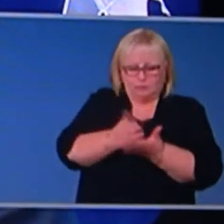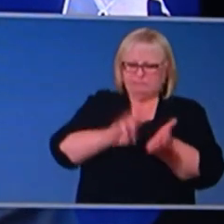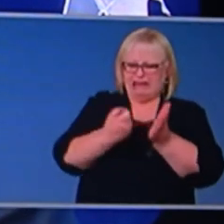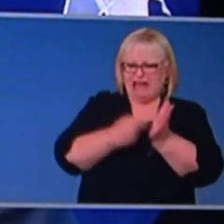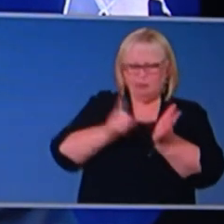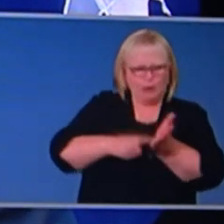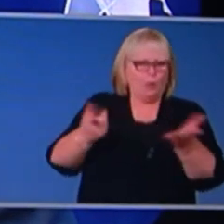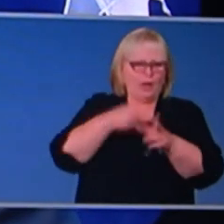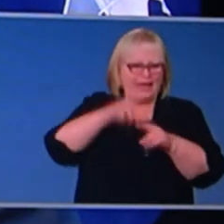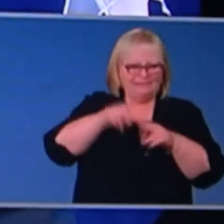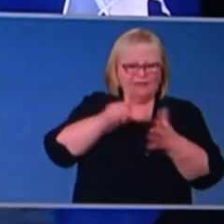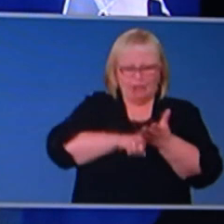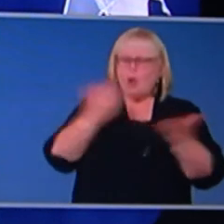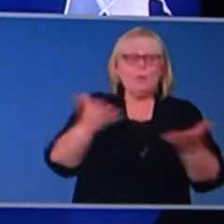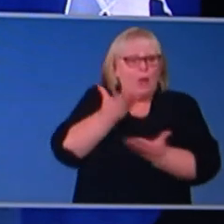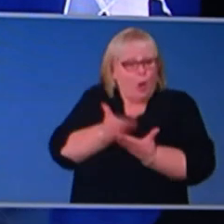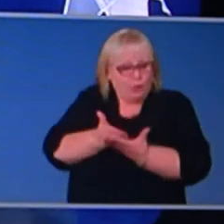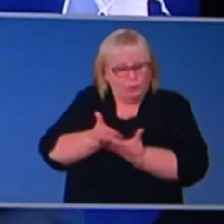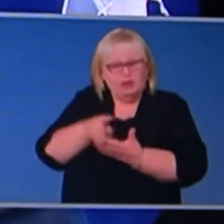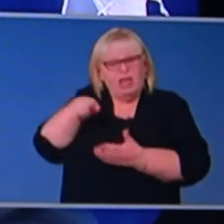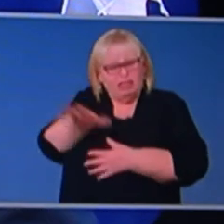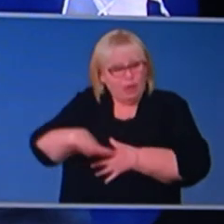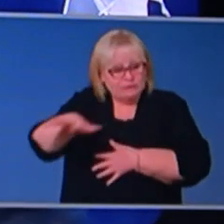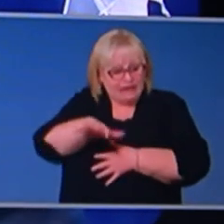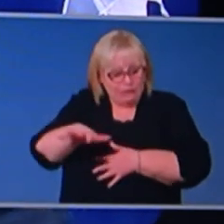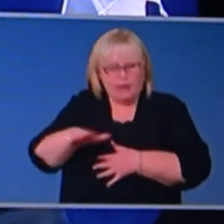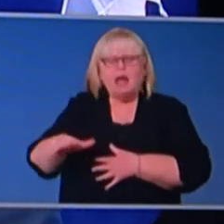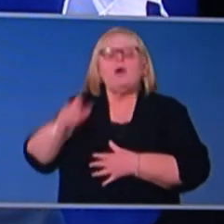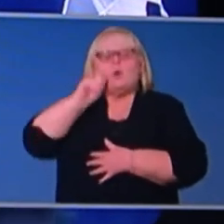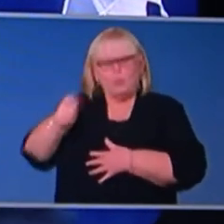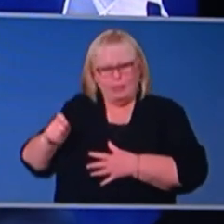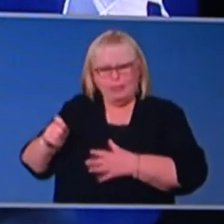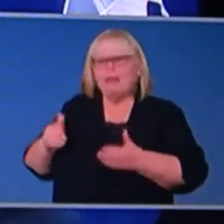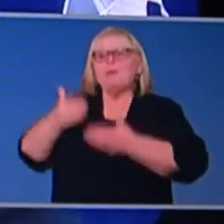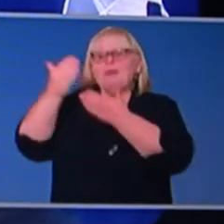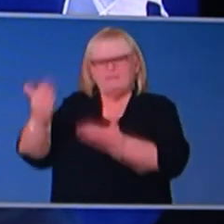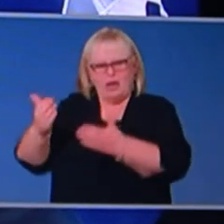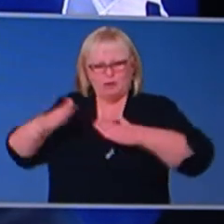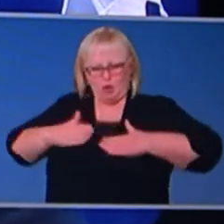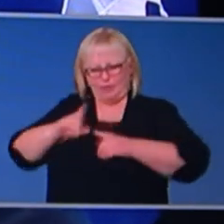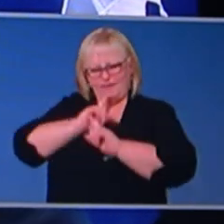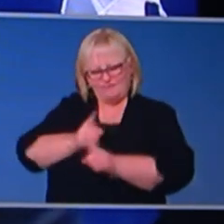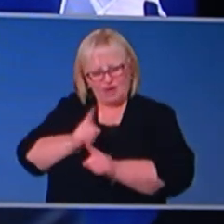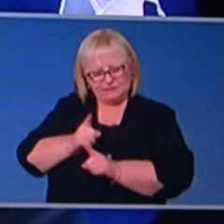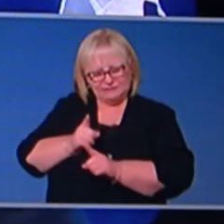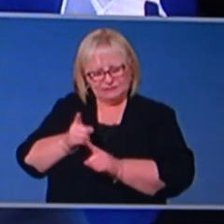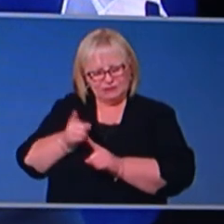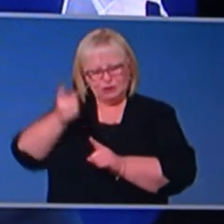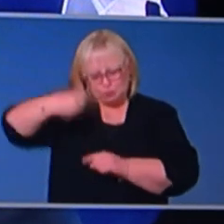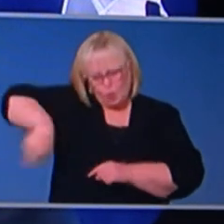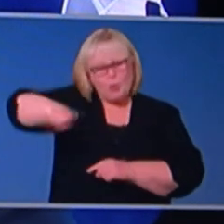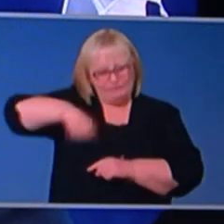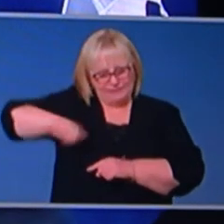to those codes, um, are going to, through the medical expert panel, provide consistent health advice to those